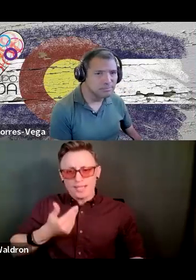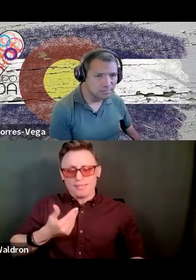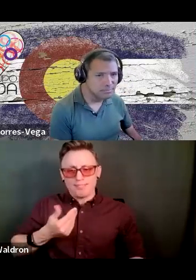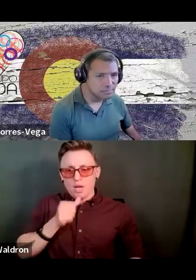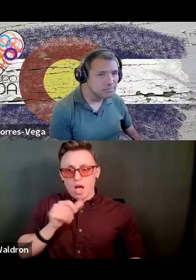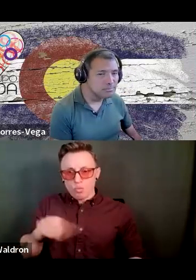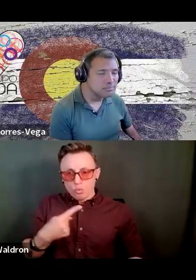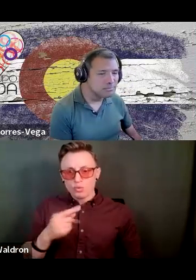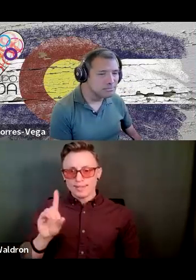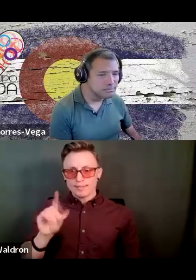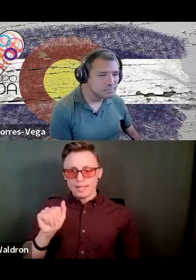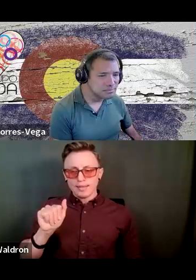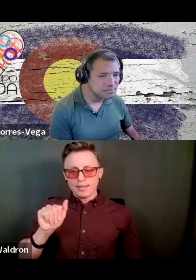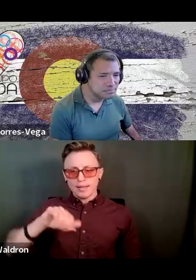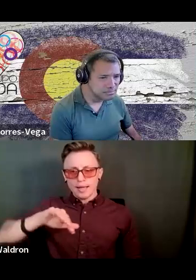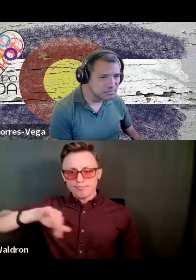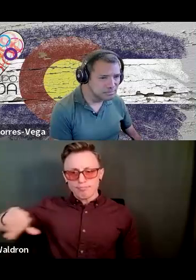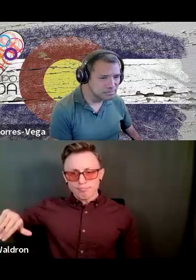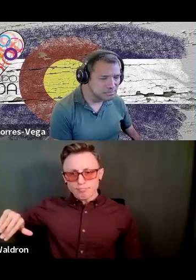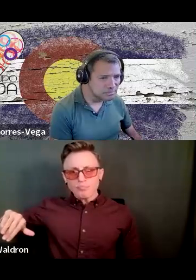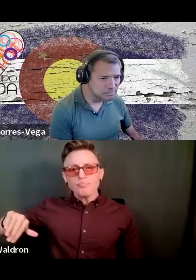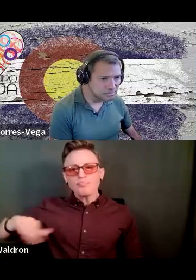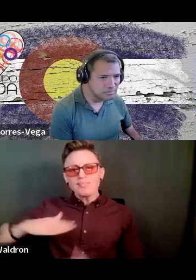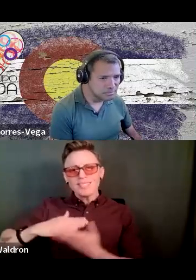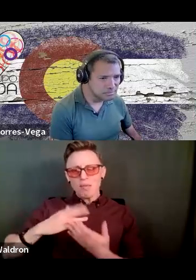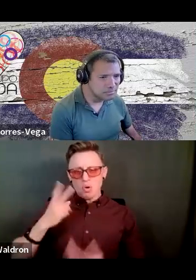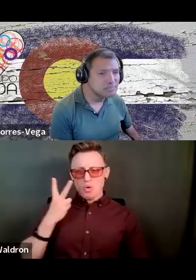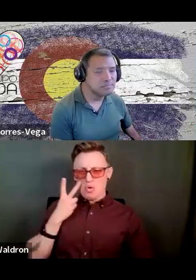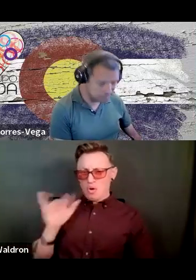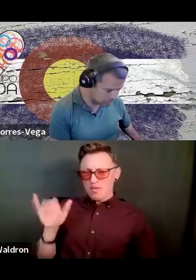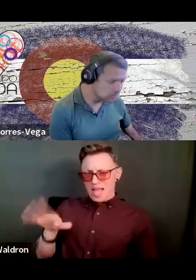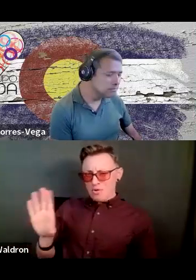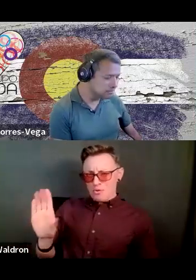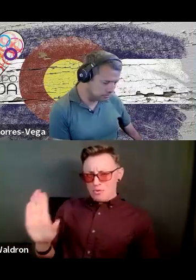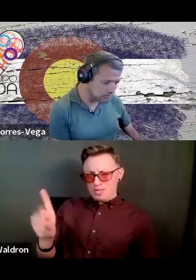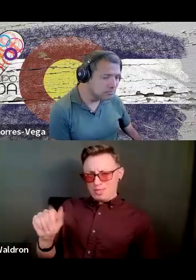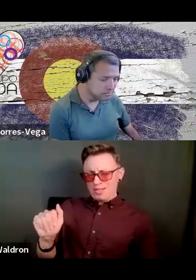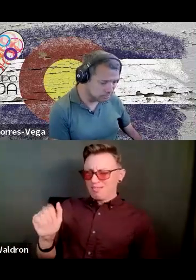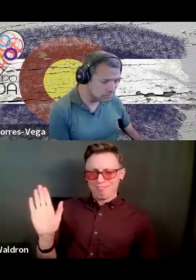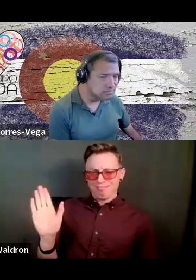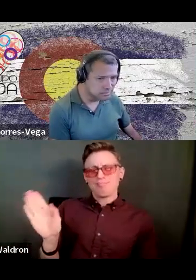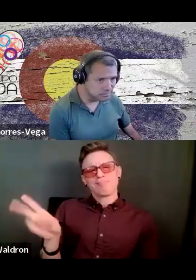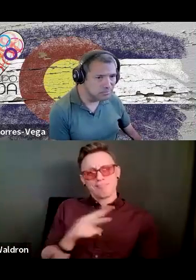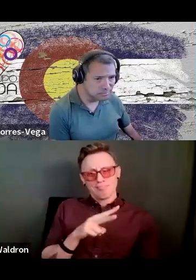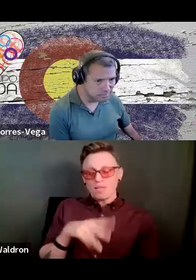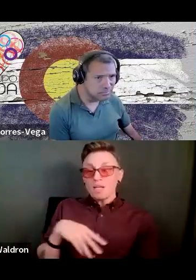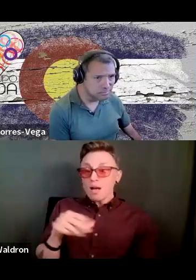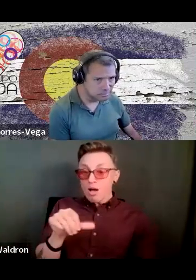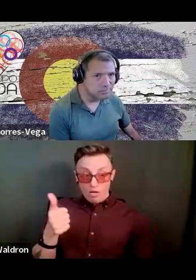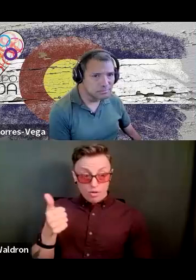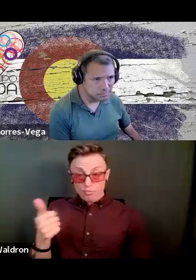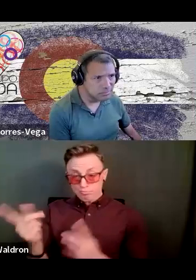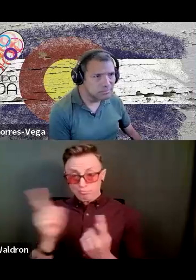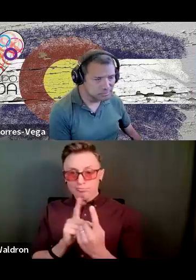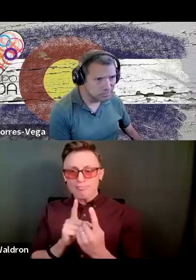know, some people see your disability and they're like, oh, but you know, others, they don't see the disability. So